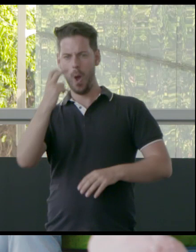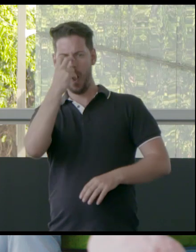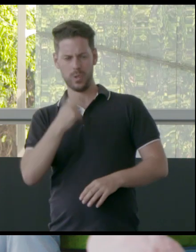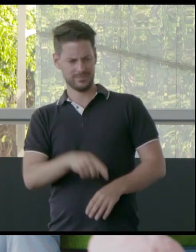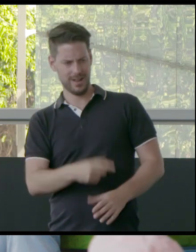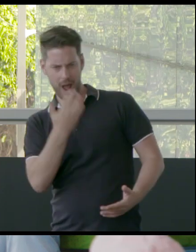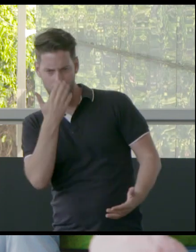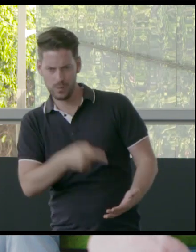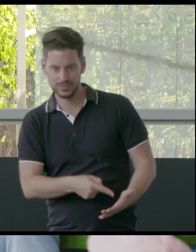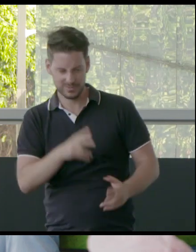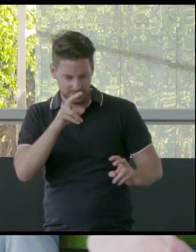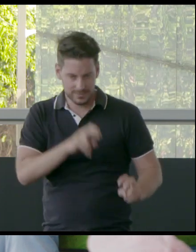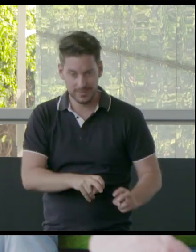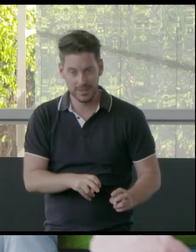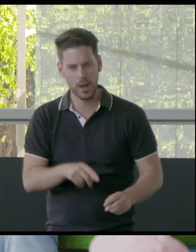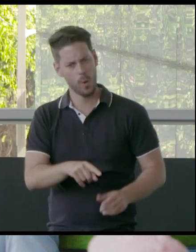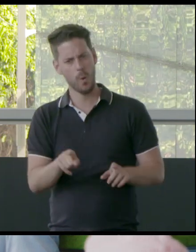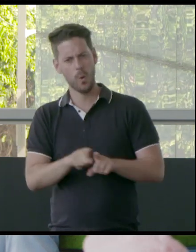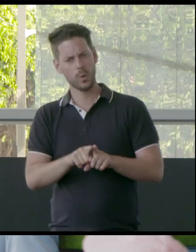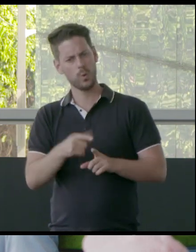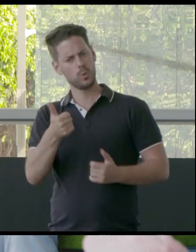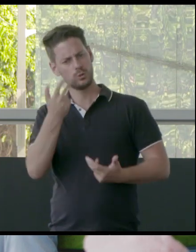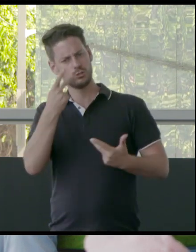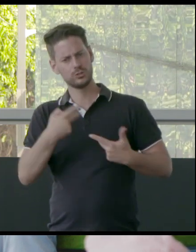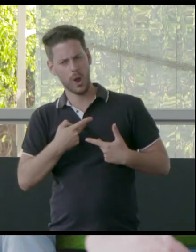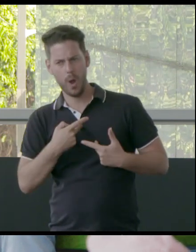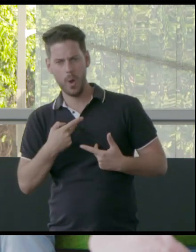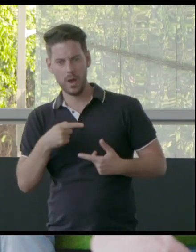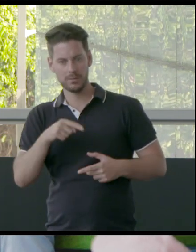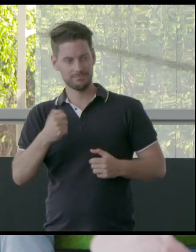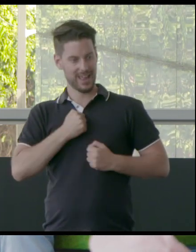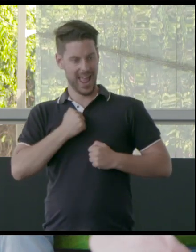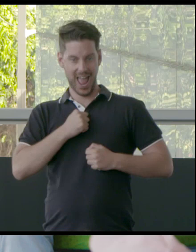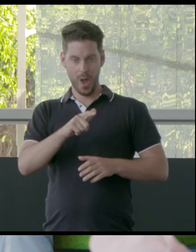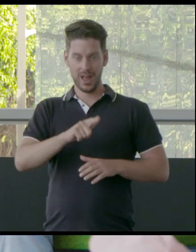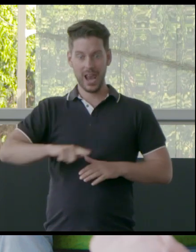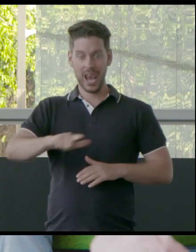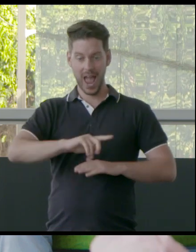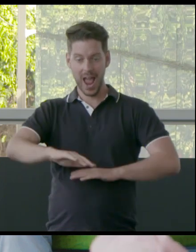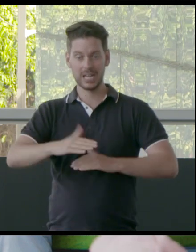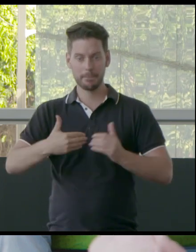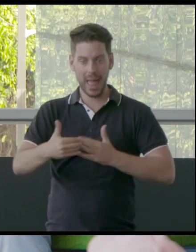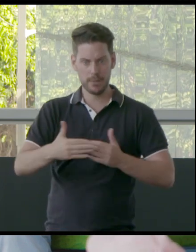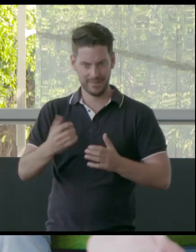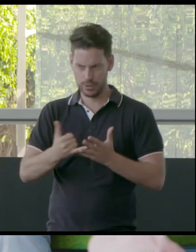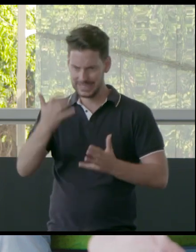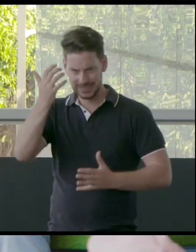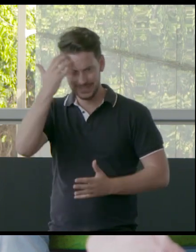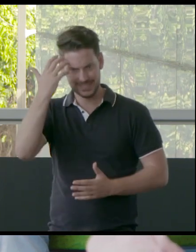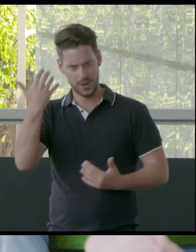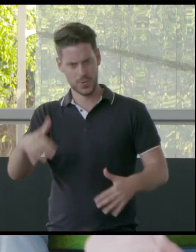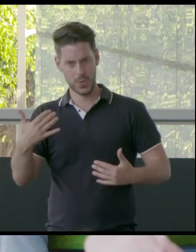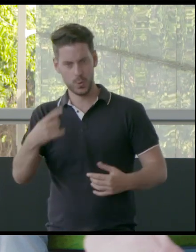also, yeah, actually, they're incredible indicators on how sophisticated our land management is. You can actually see